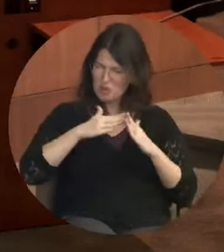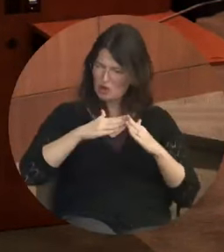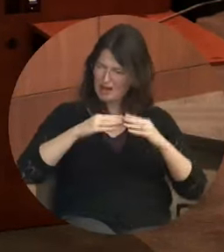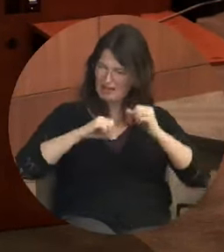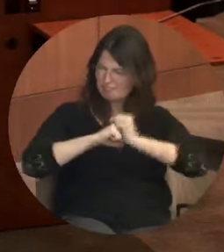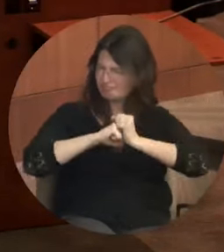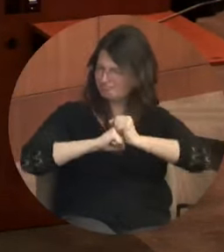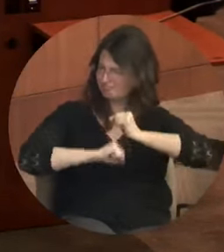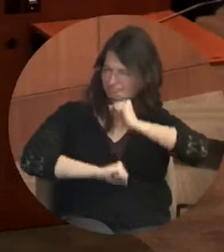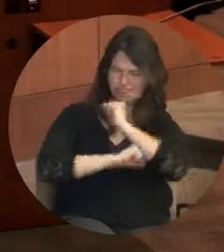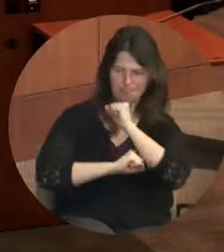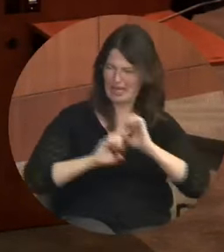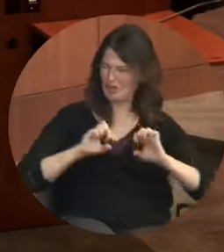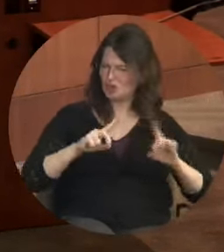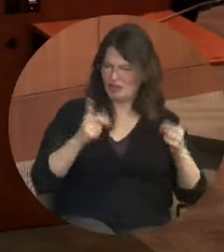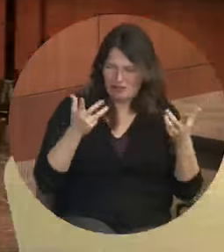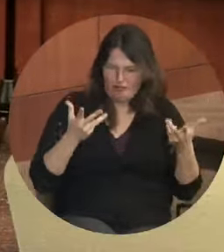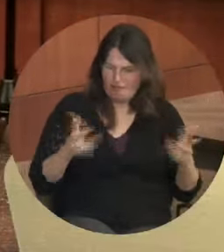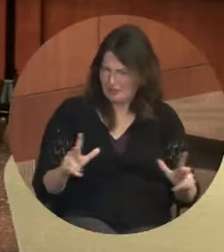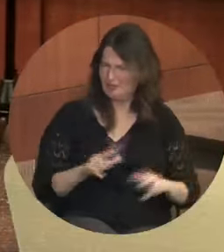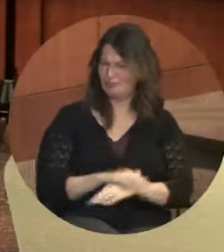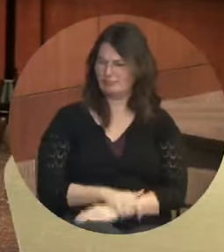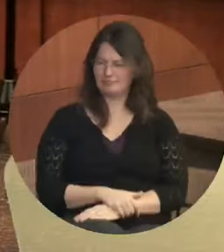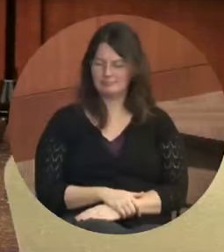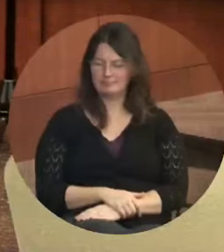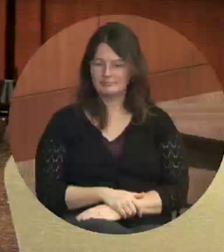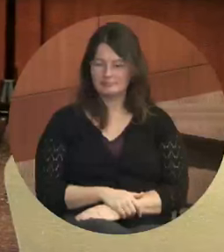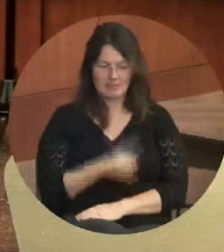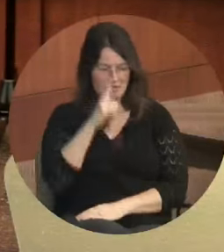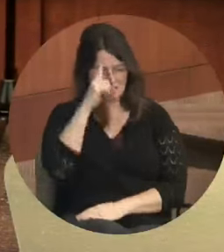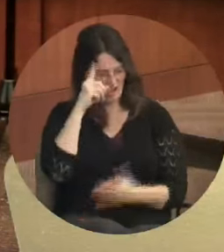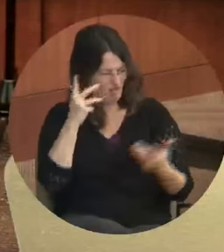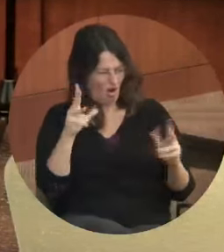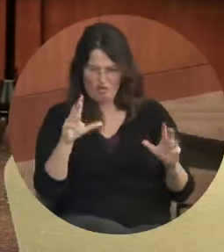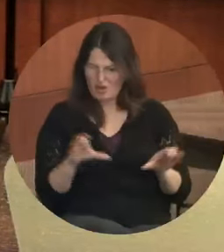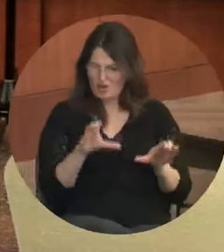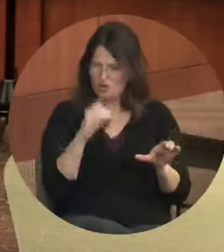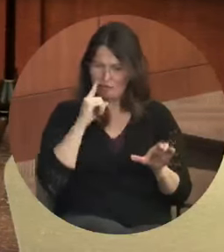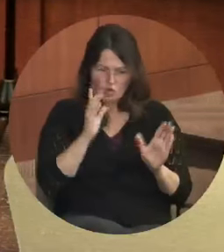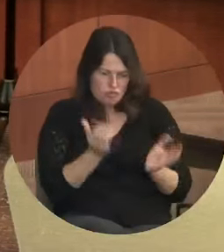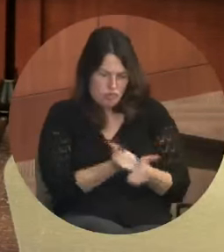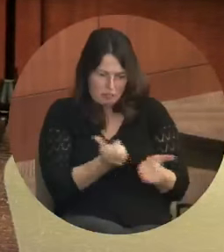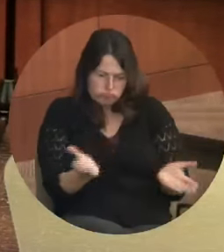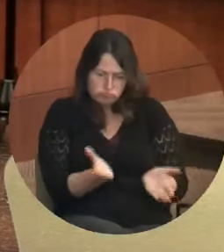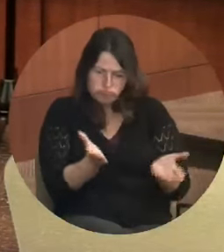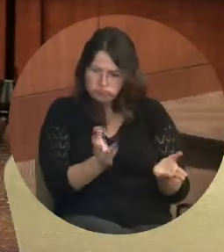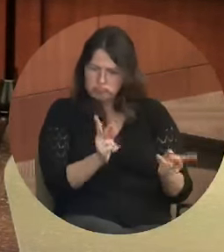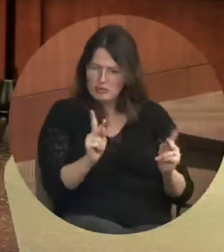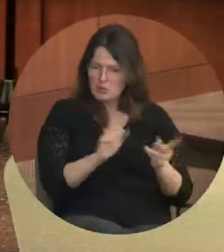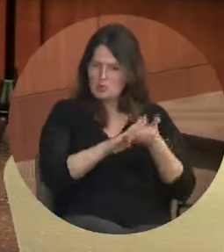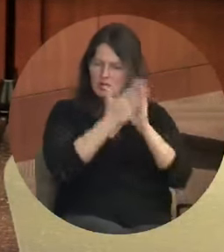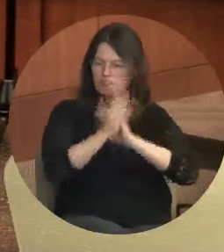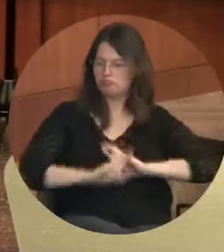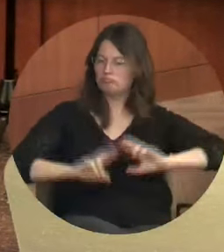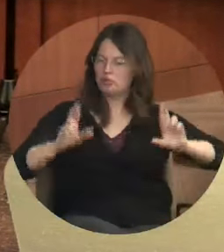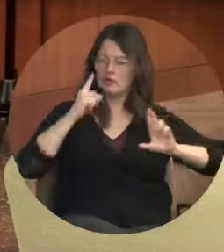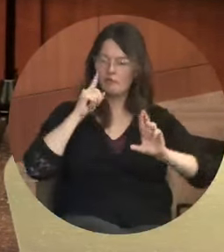we're it. Think of what we already do to prepare people for that job out of poverty.